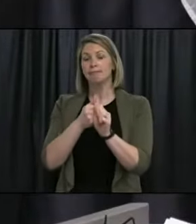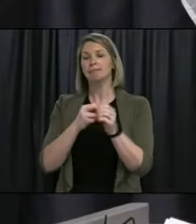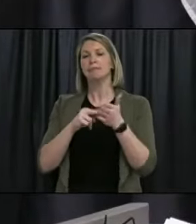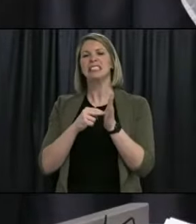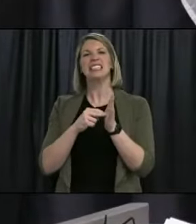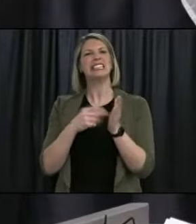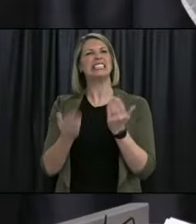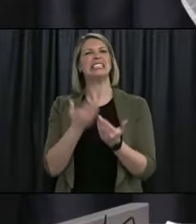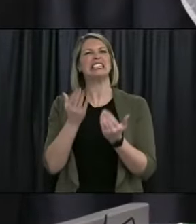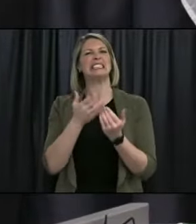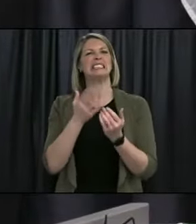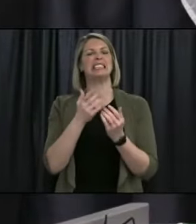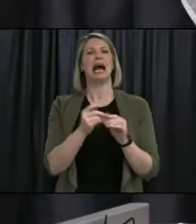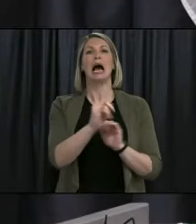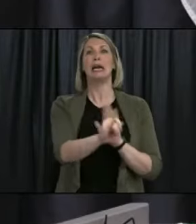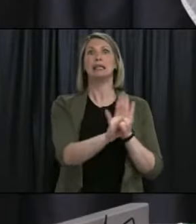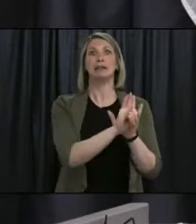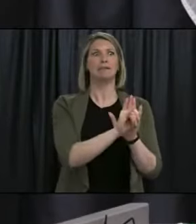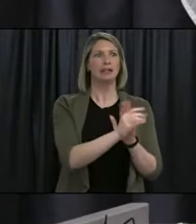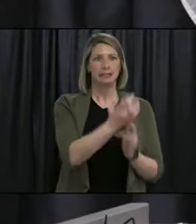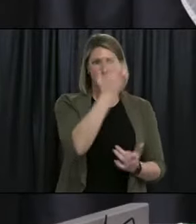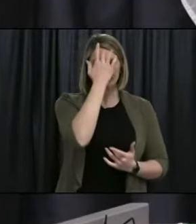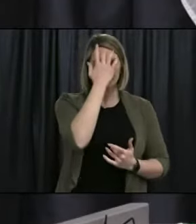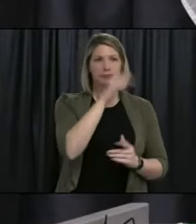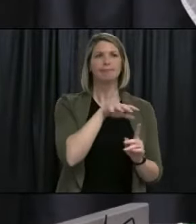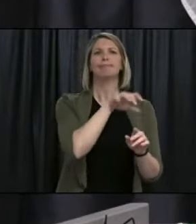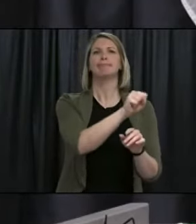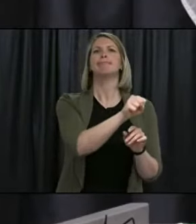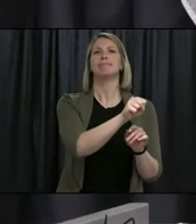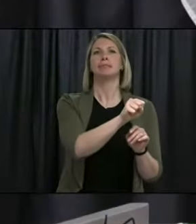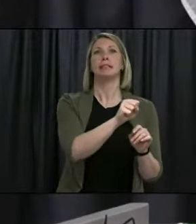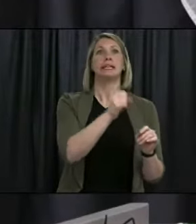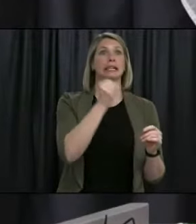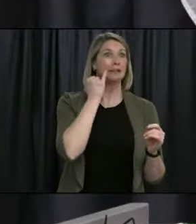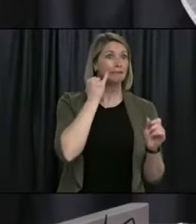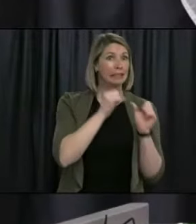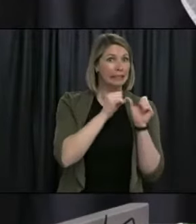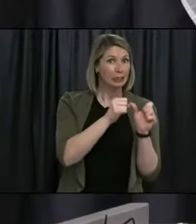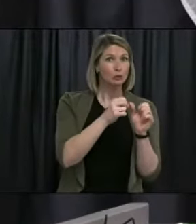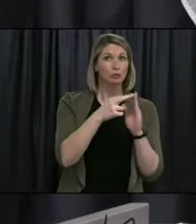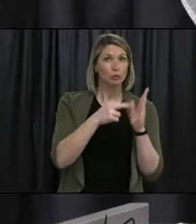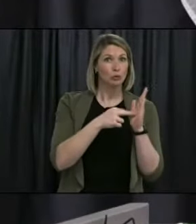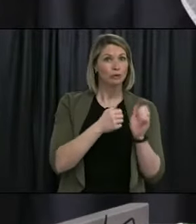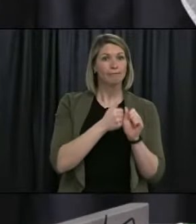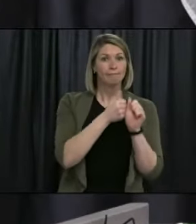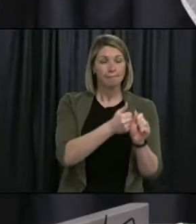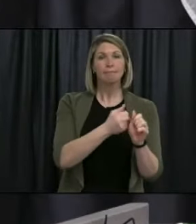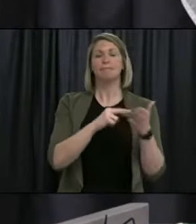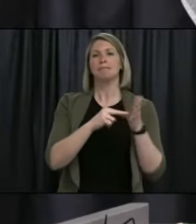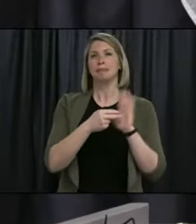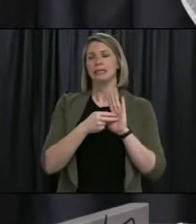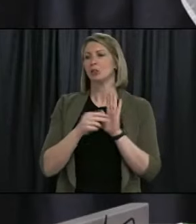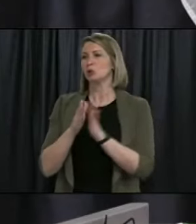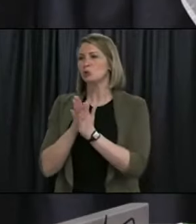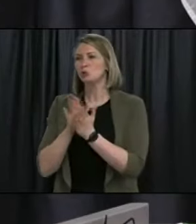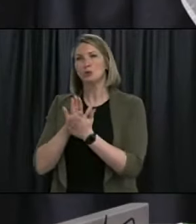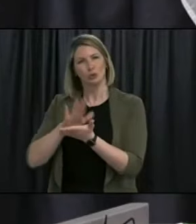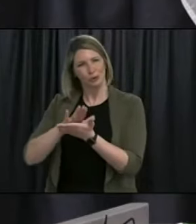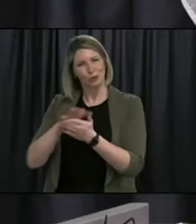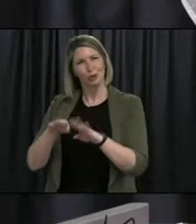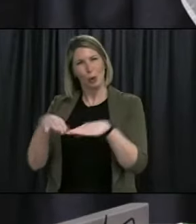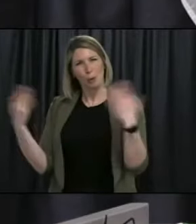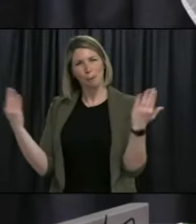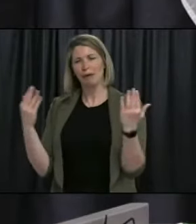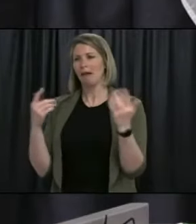Keeping our communities safe means that children can return to school and families can visit their loved ones in long-term care. This is an